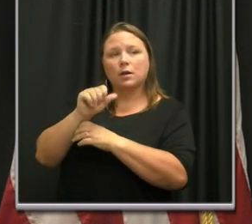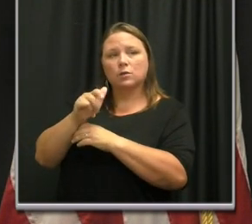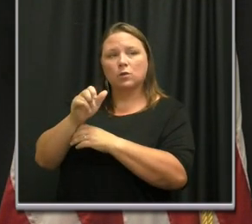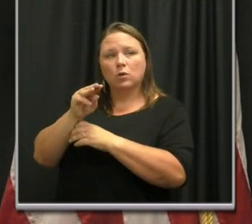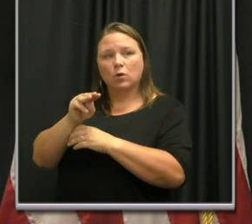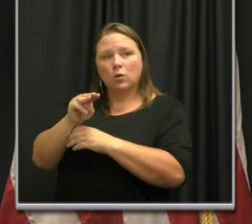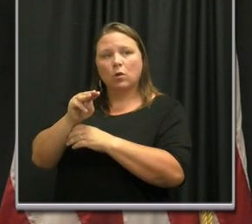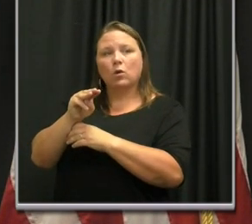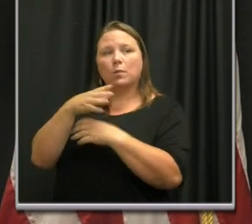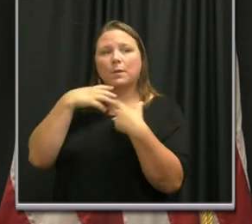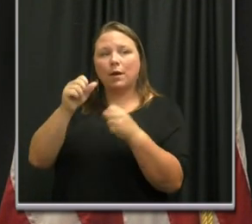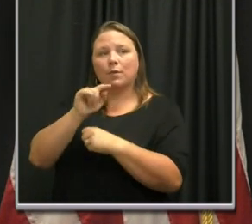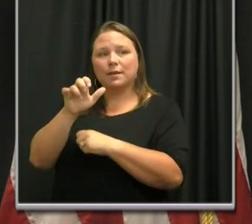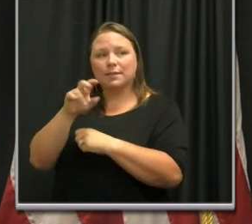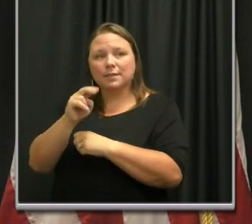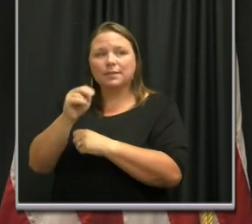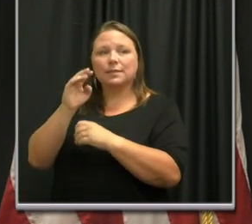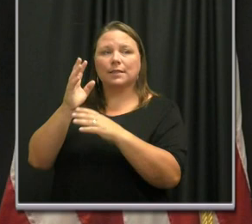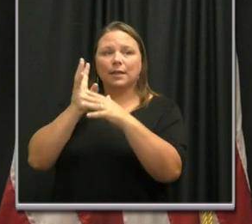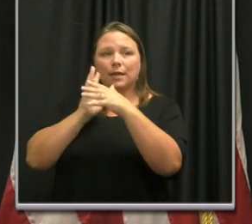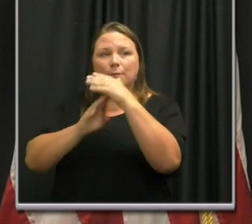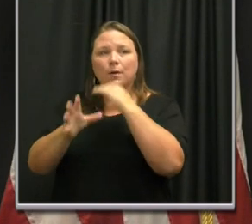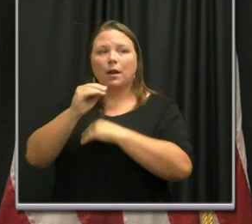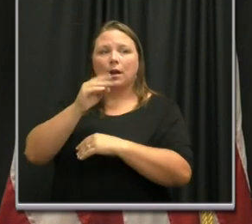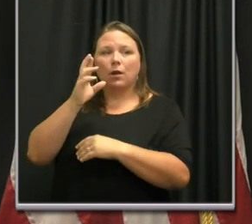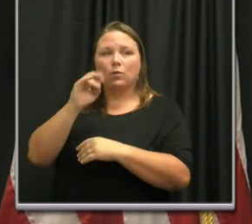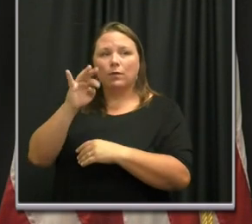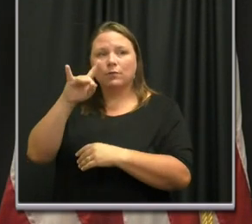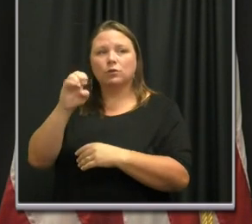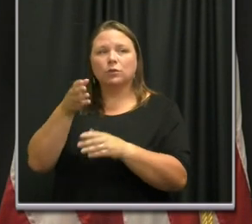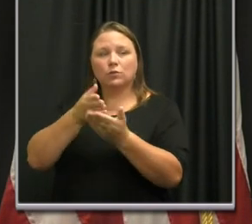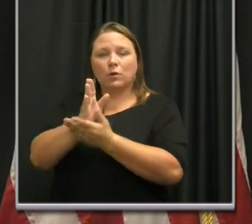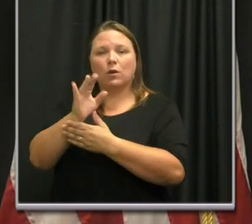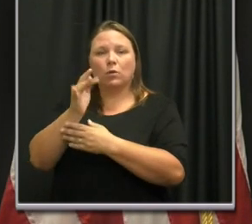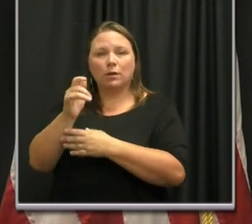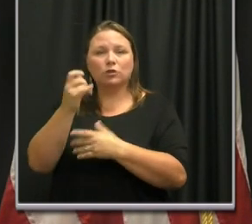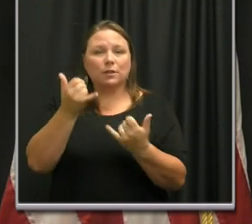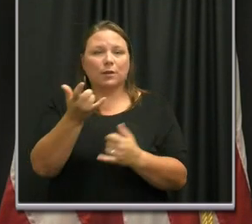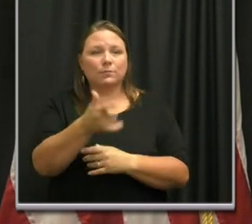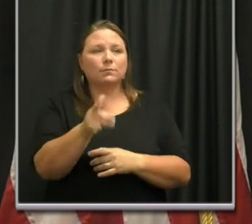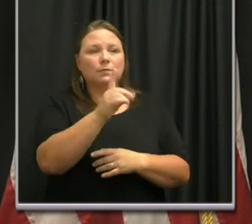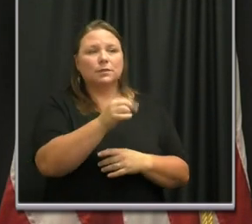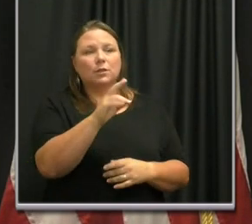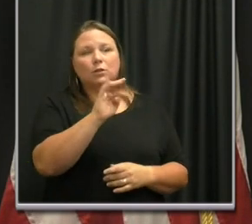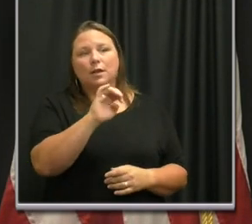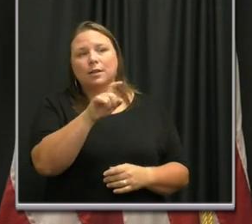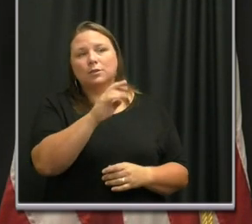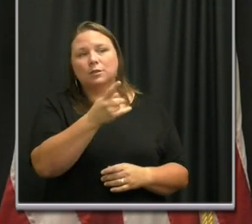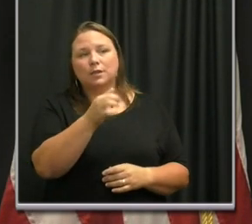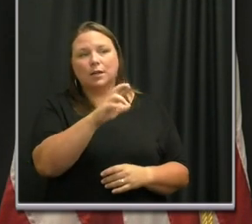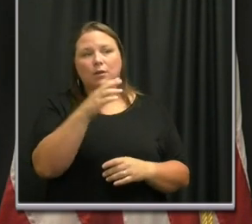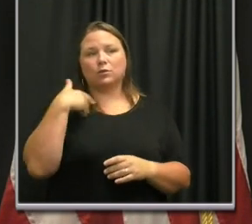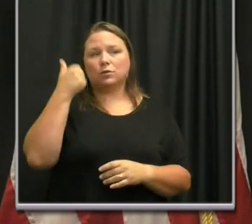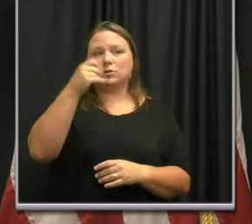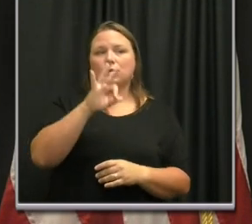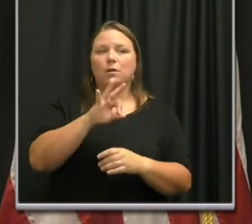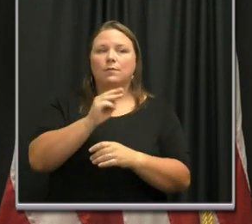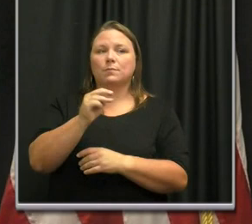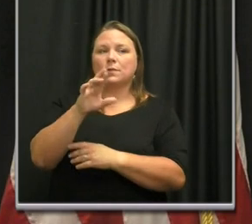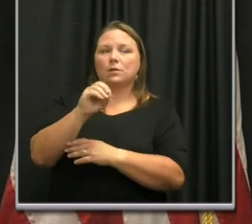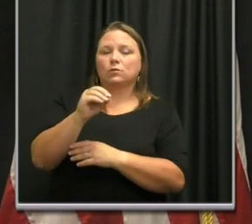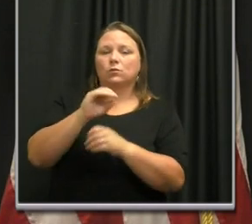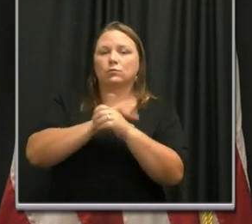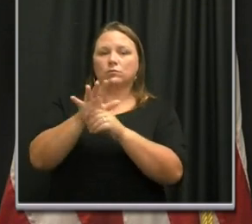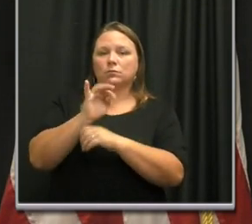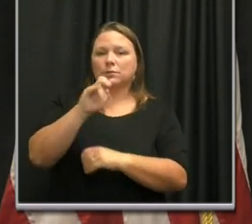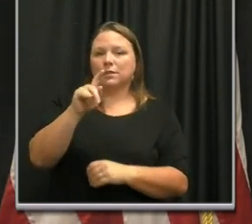Tennessee Immigrant and Refugee Rights Coalition. And I'll now turn it over to Dr. Al Schahanger, chair of the Metro Coronavirus Task